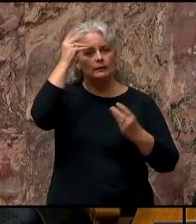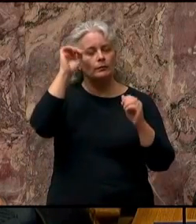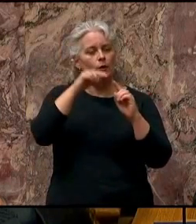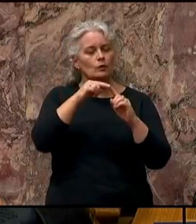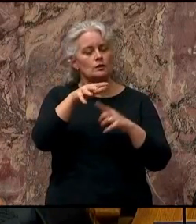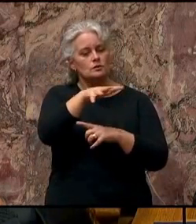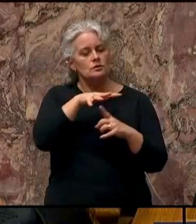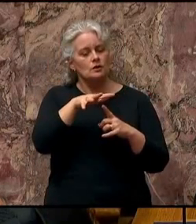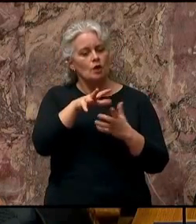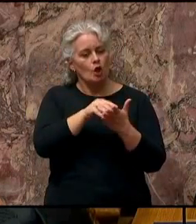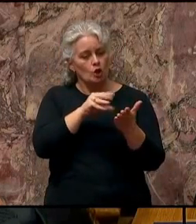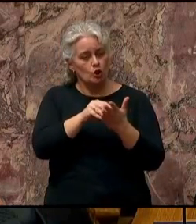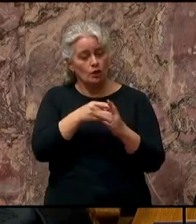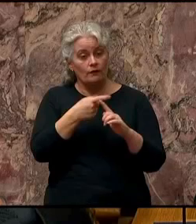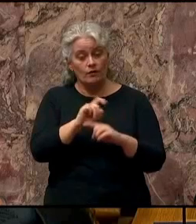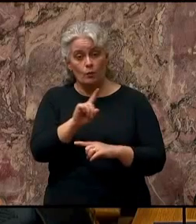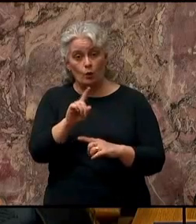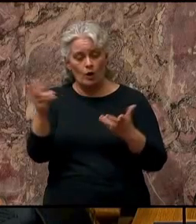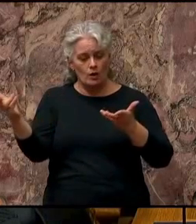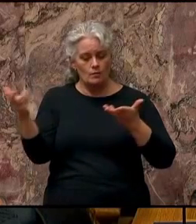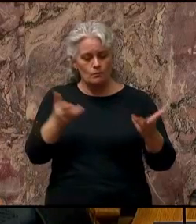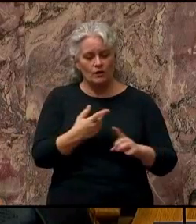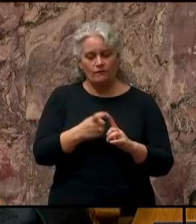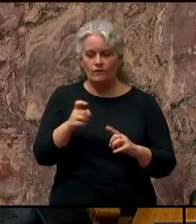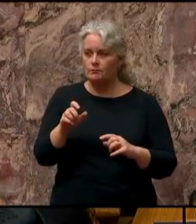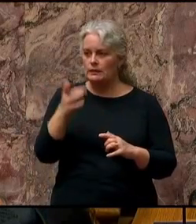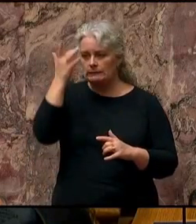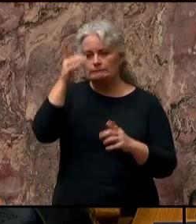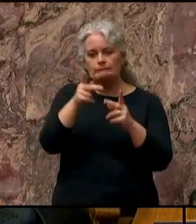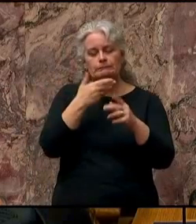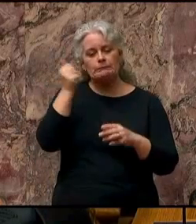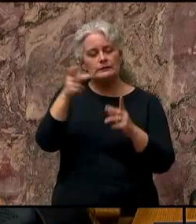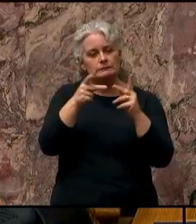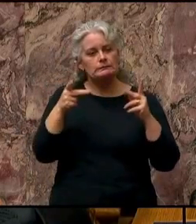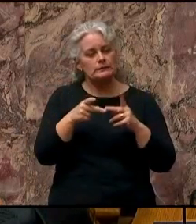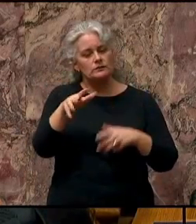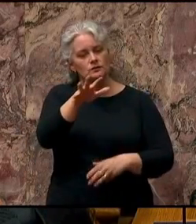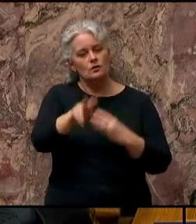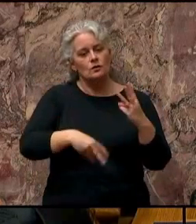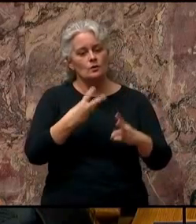around the world to BC, students, teachers, and parents,